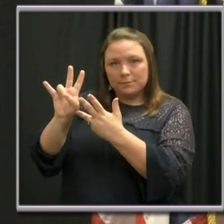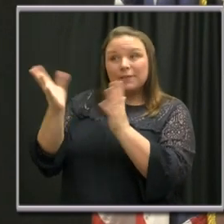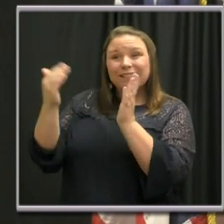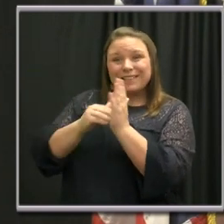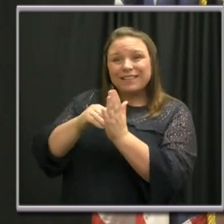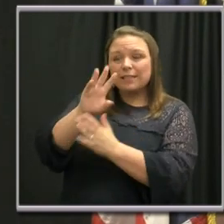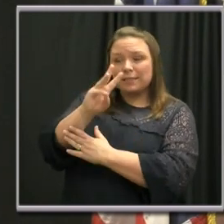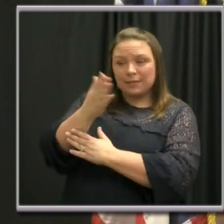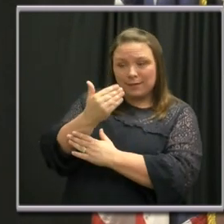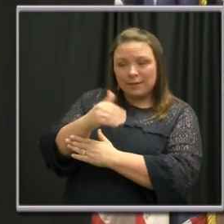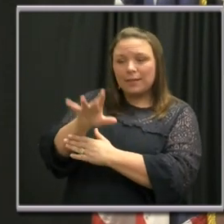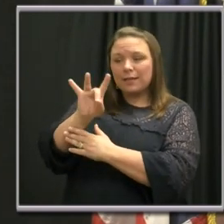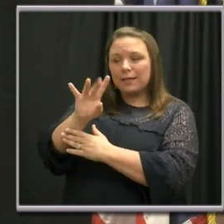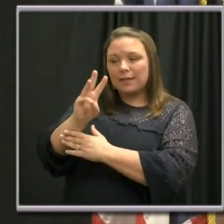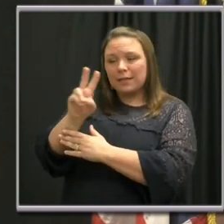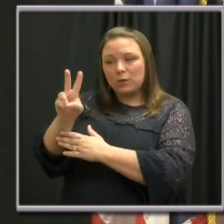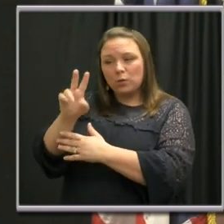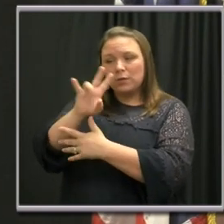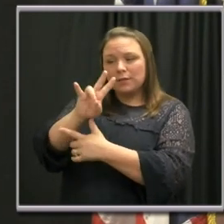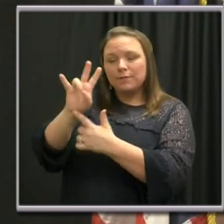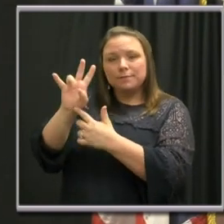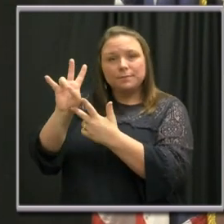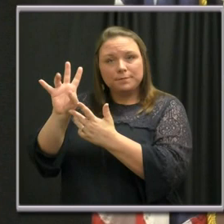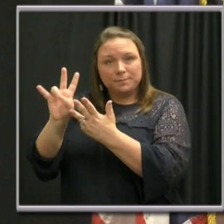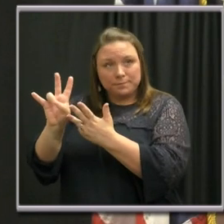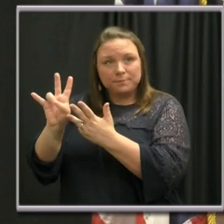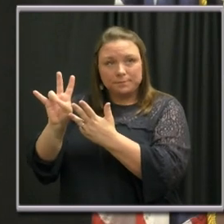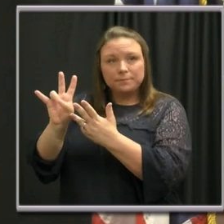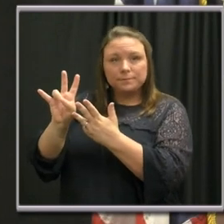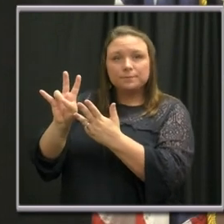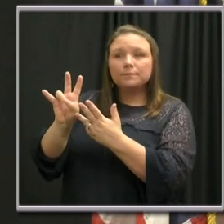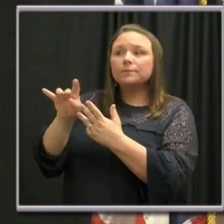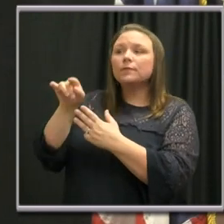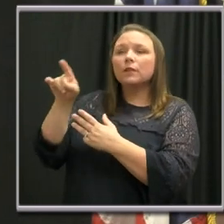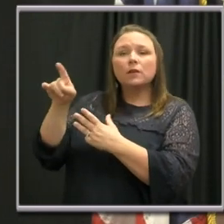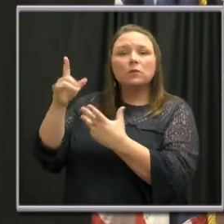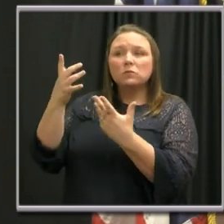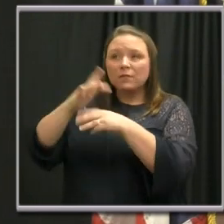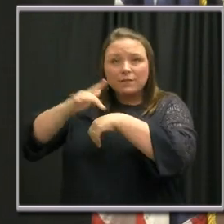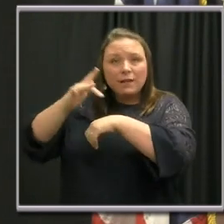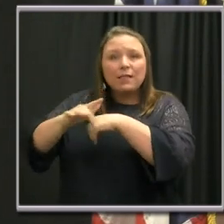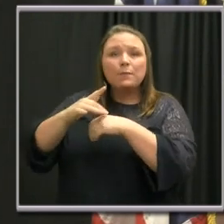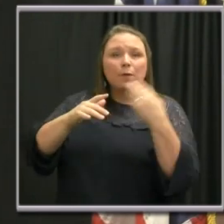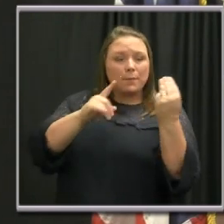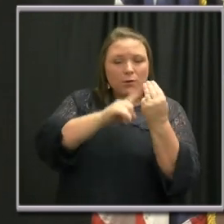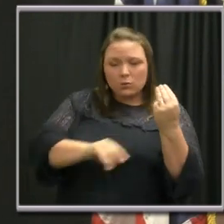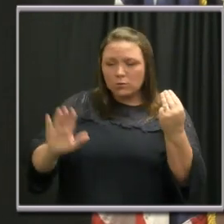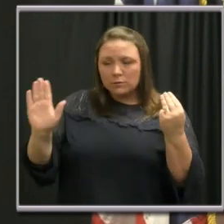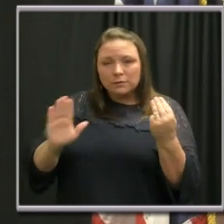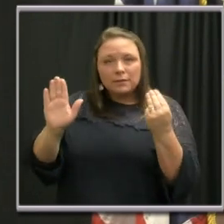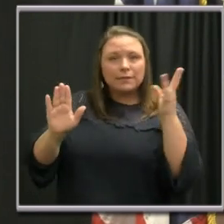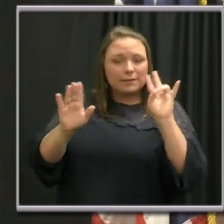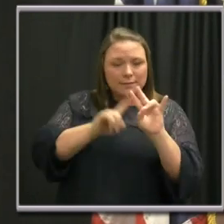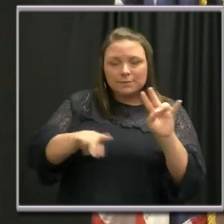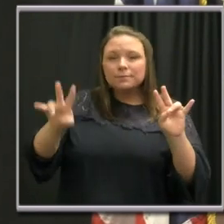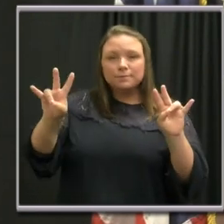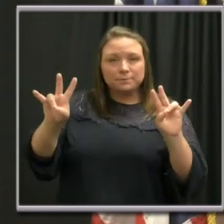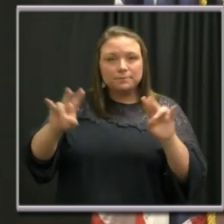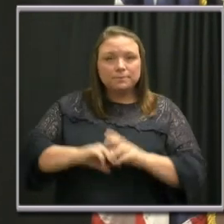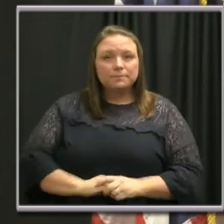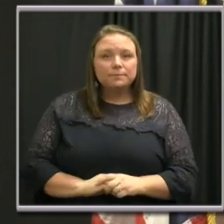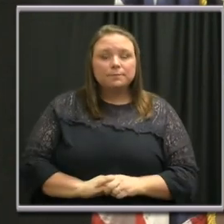Again, 615-862-7777. These lines are open seven days a week from 7 a.m. to 7 p.m.